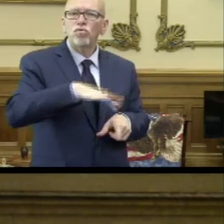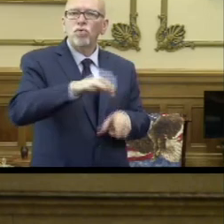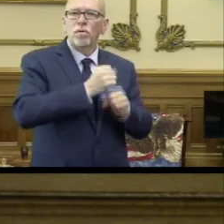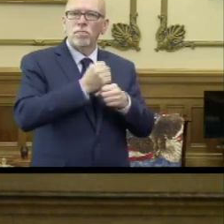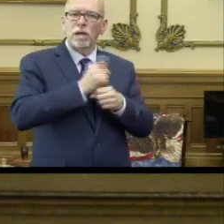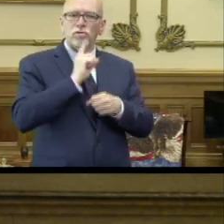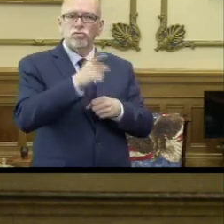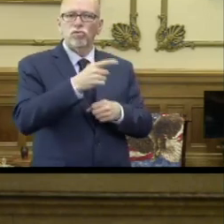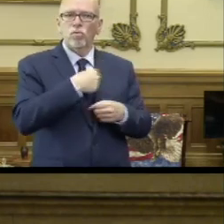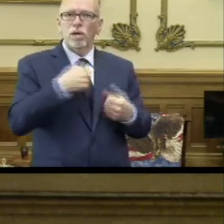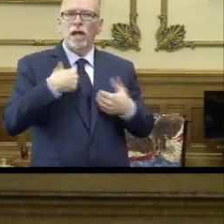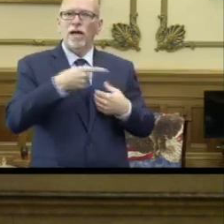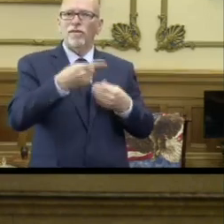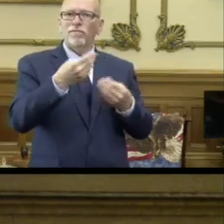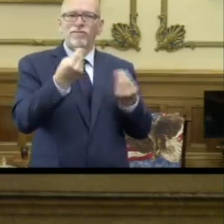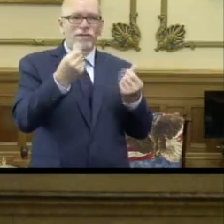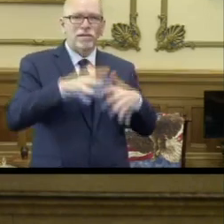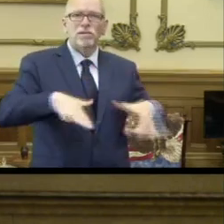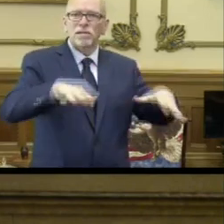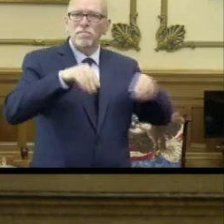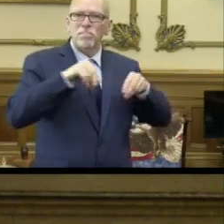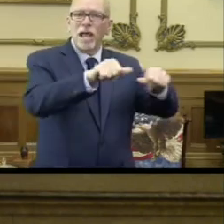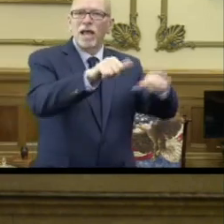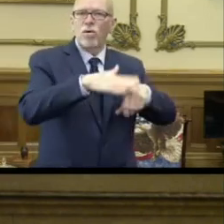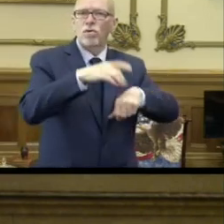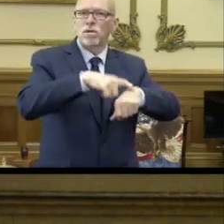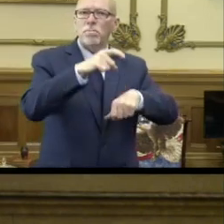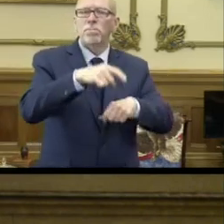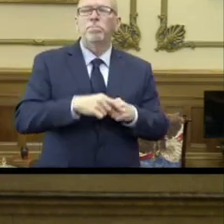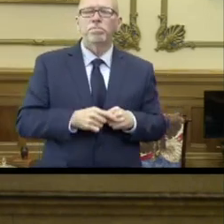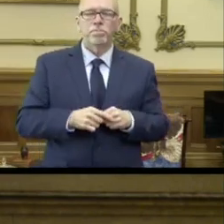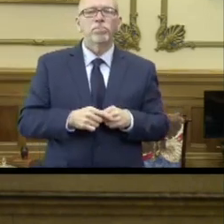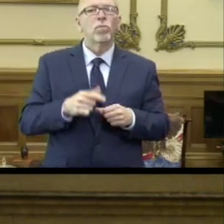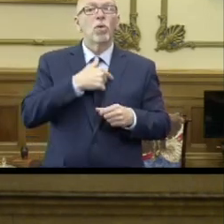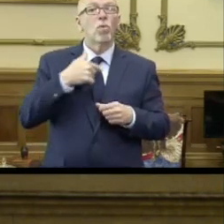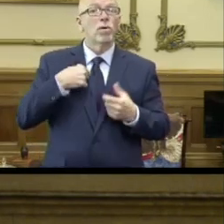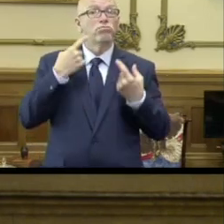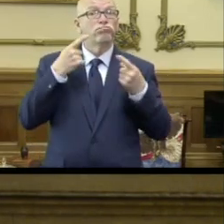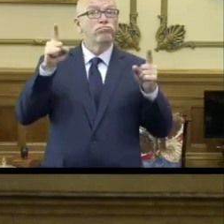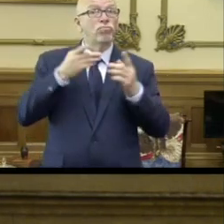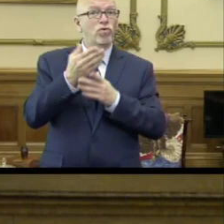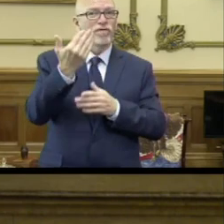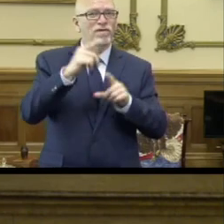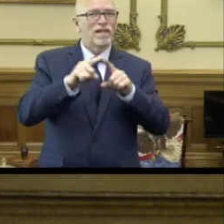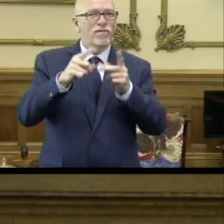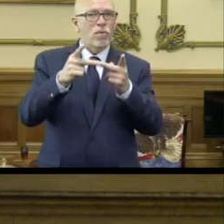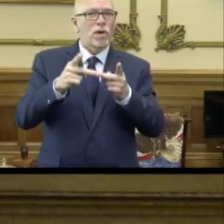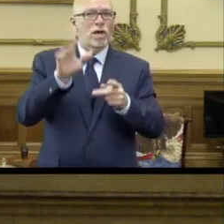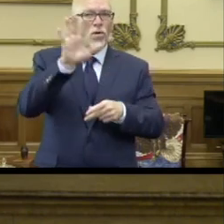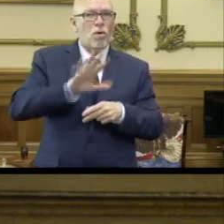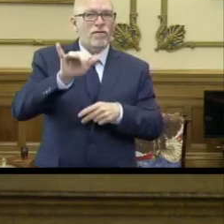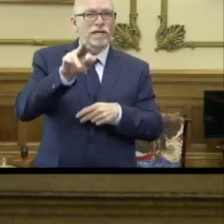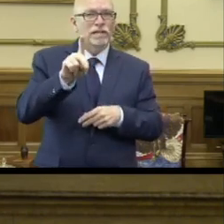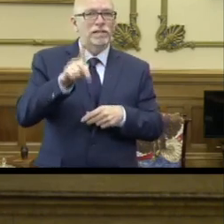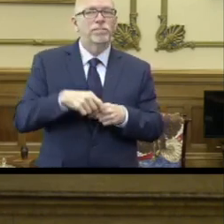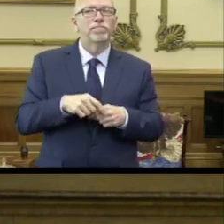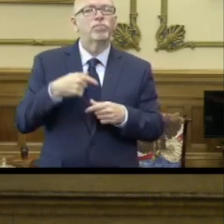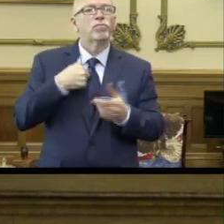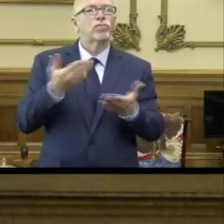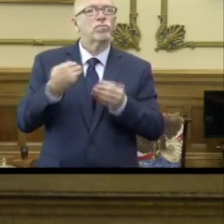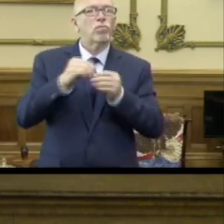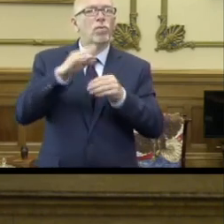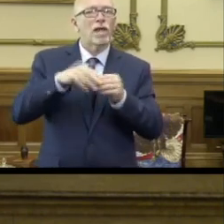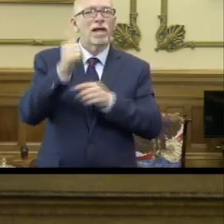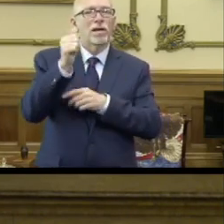make sure that we got our fields planted on time this year. We were able to do that through 15 locations around the state and serviced more than